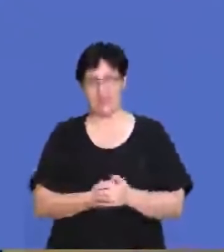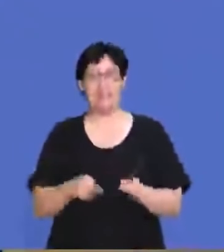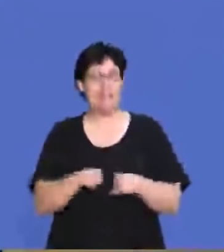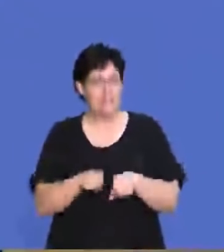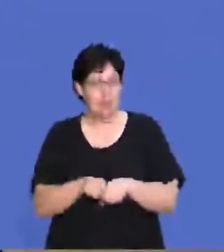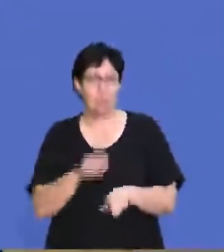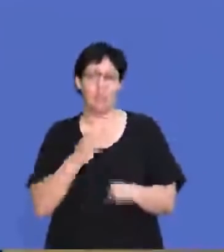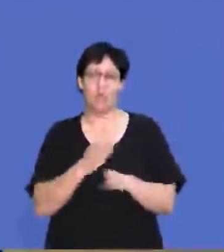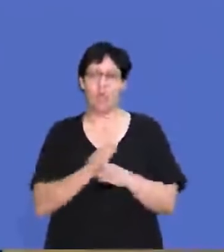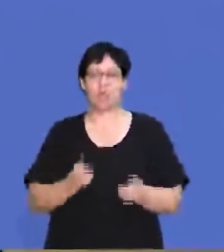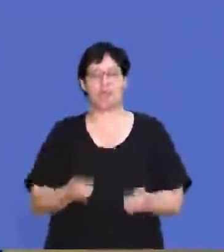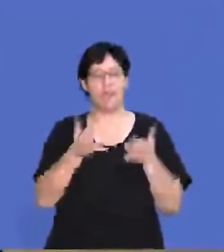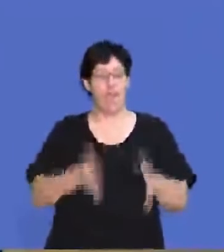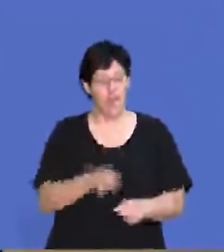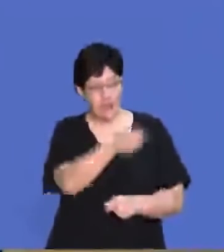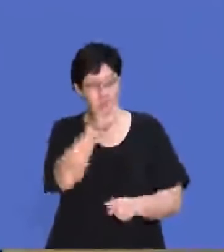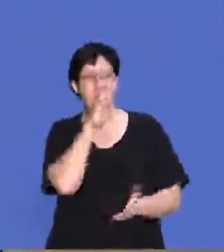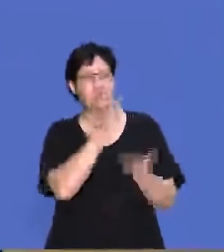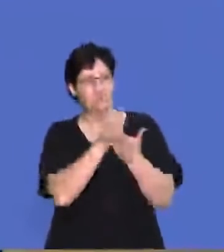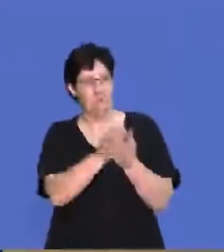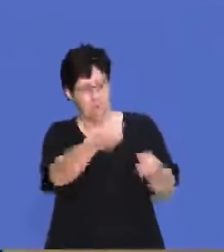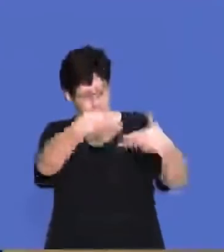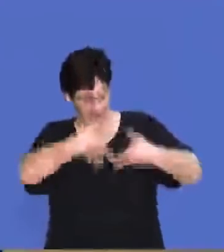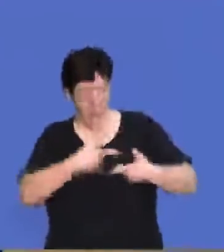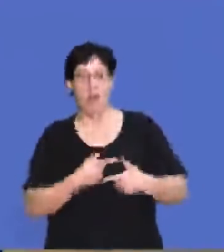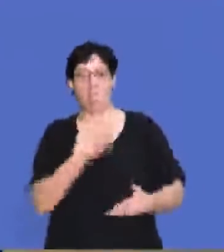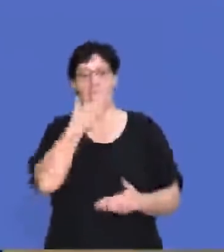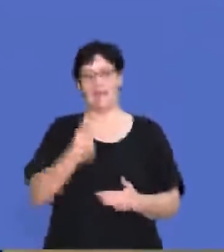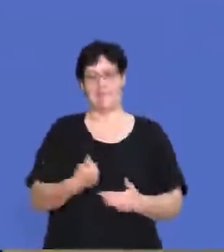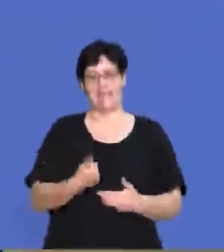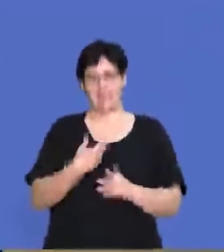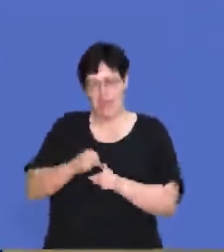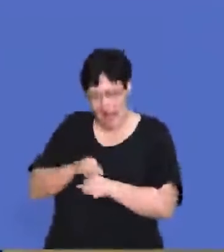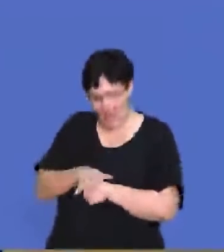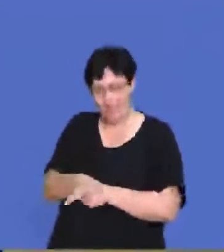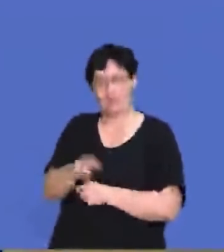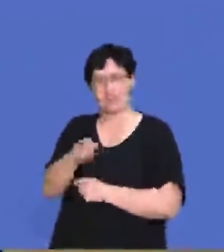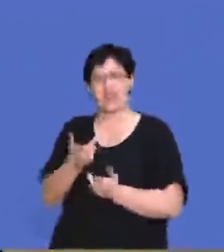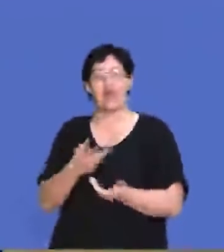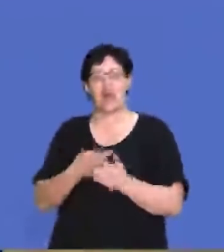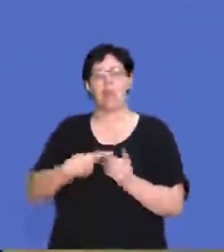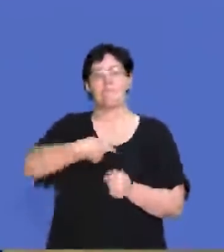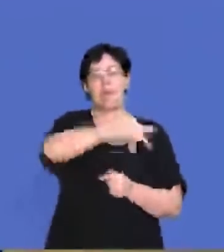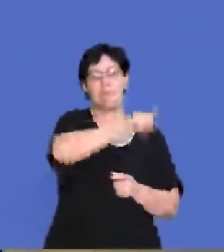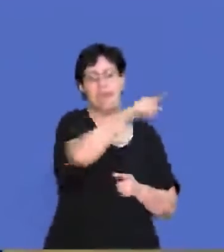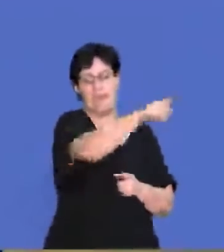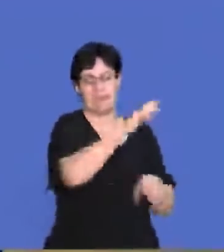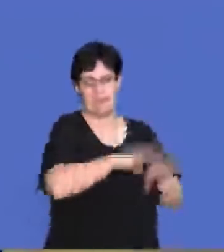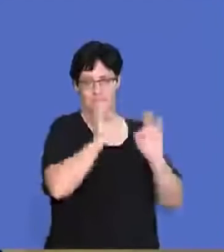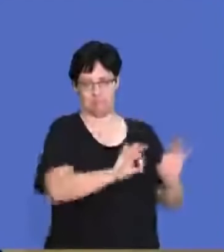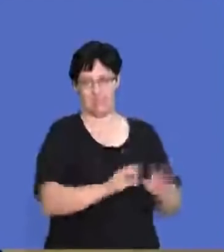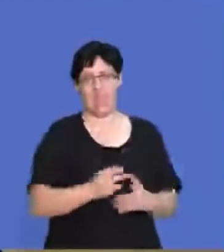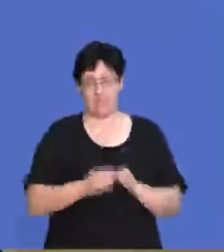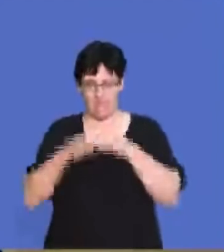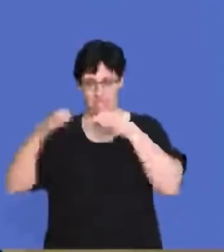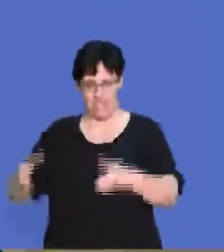We can also work with our suppliers to make sure that we have the best suppliers. And we can influence them by making sure we pay them on time.